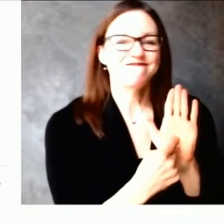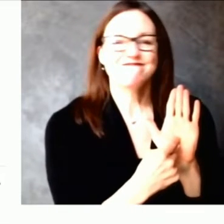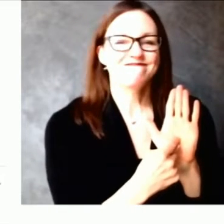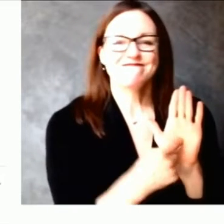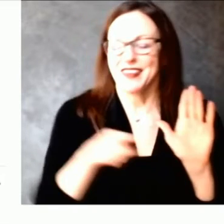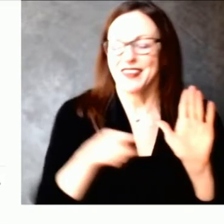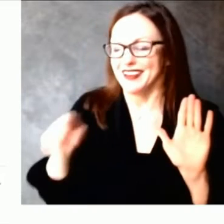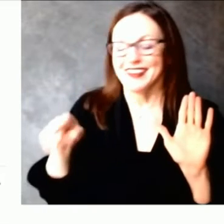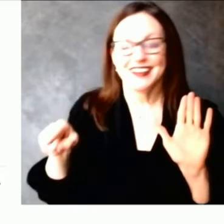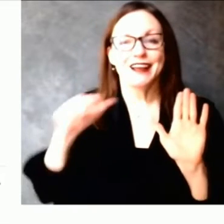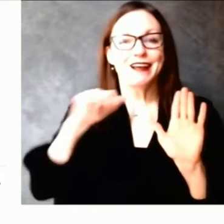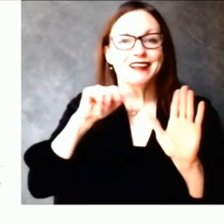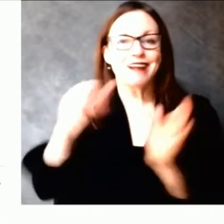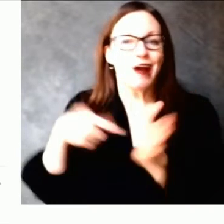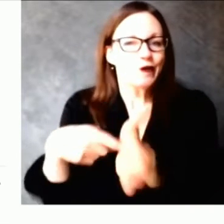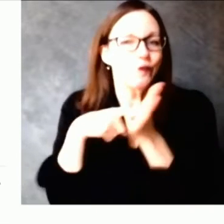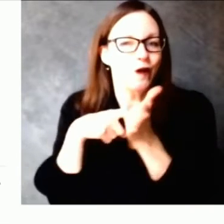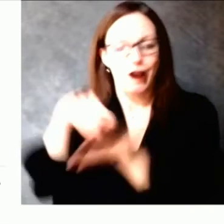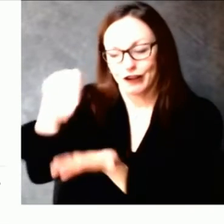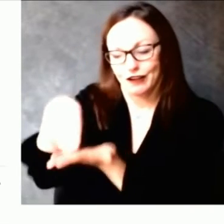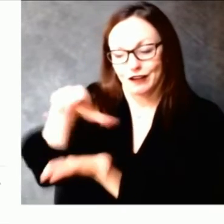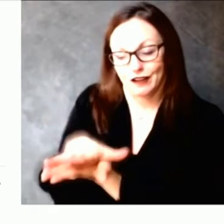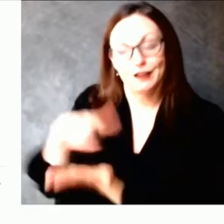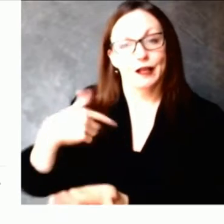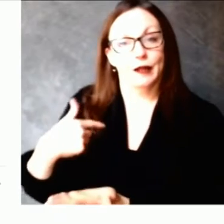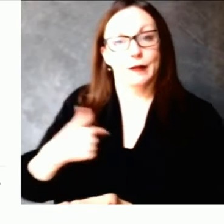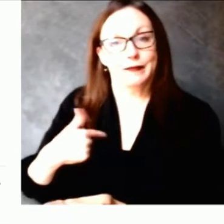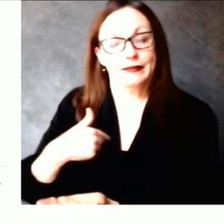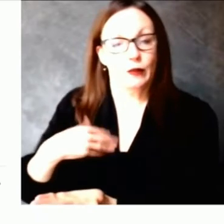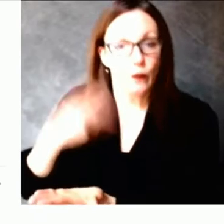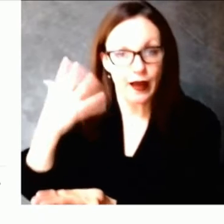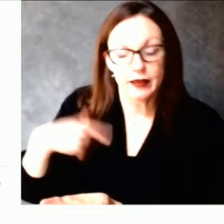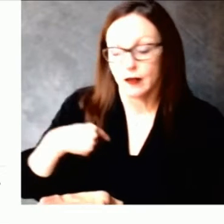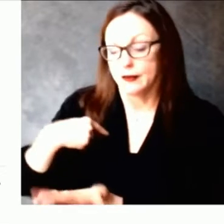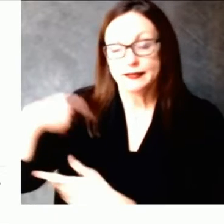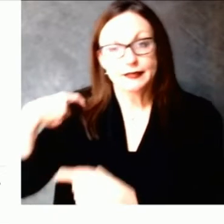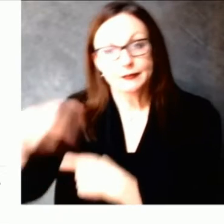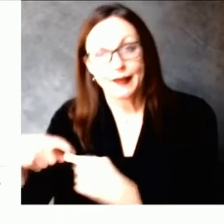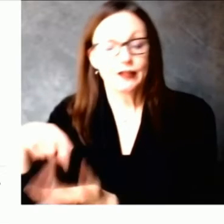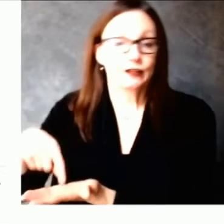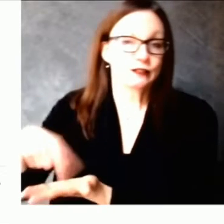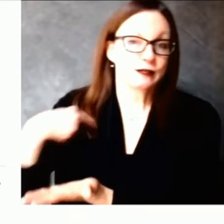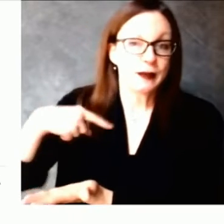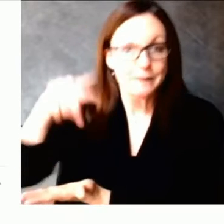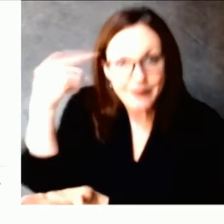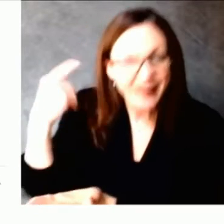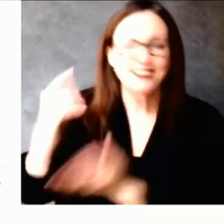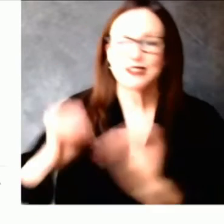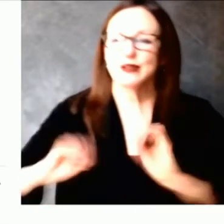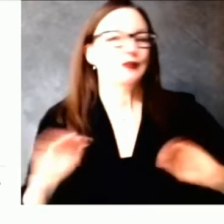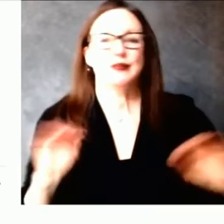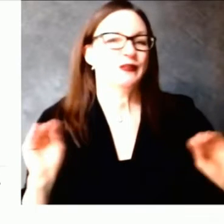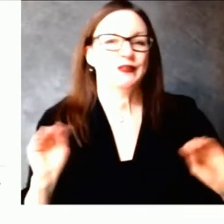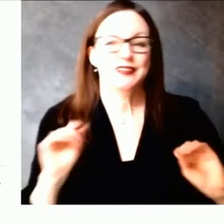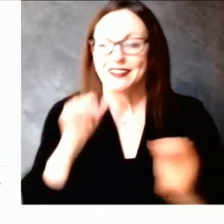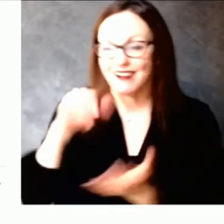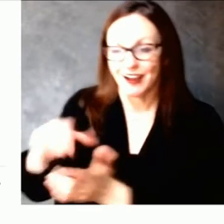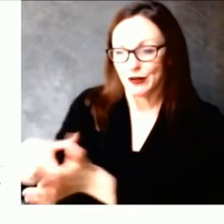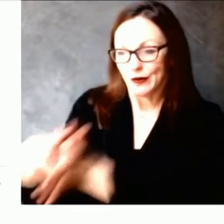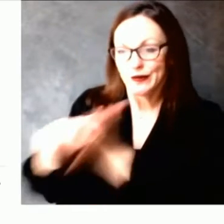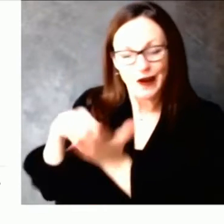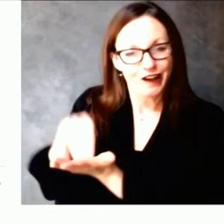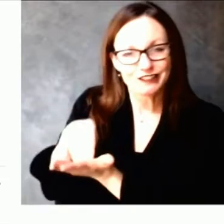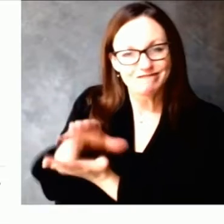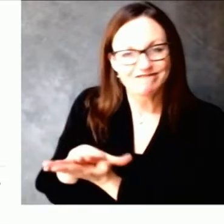from CDC who cited approximately 50% of records missing race and ethnicity data. We are